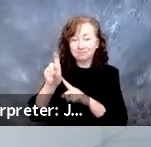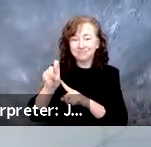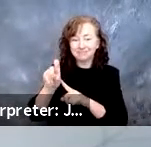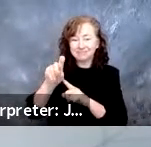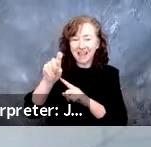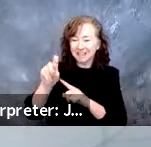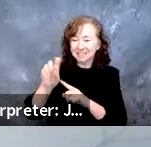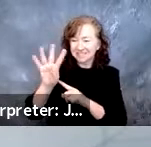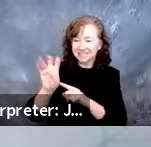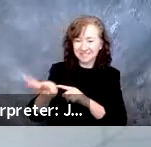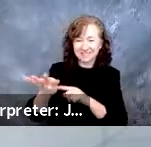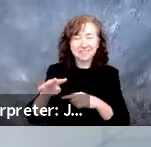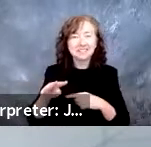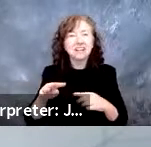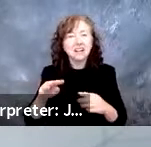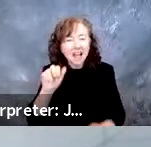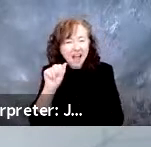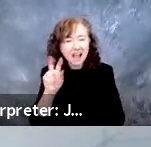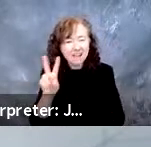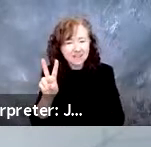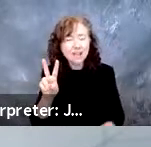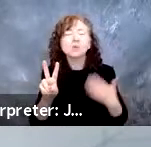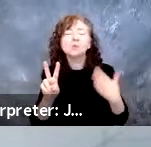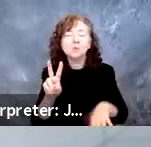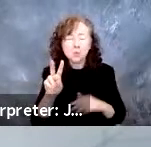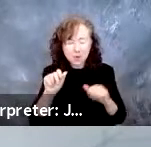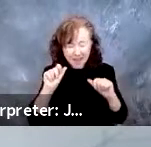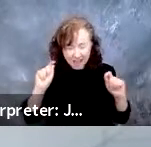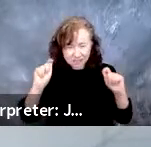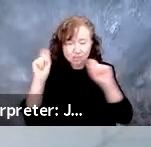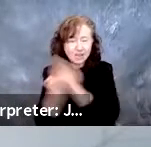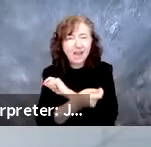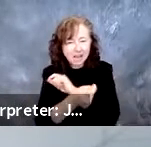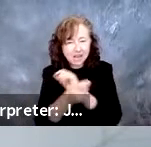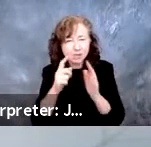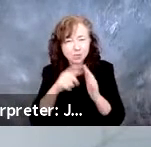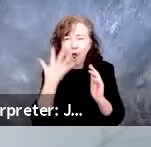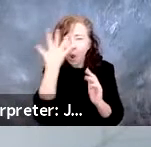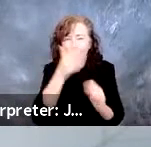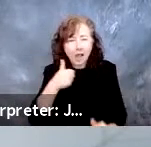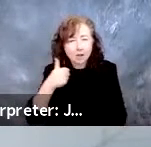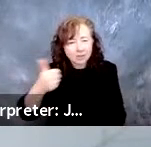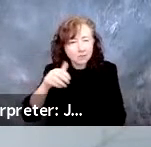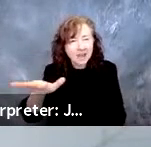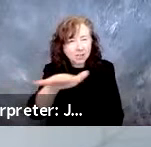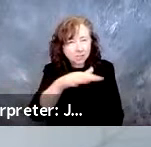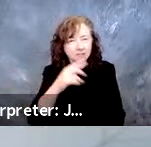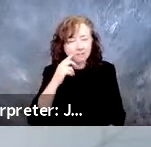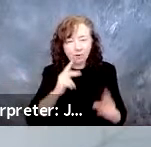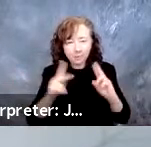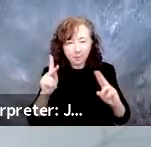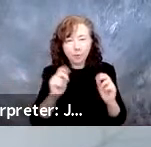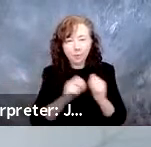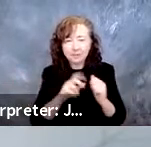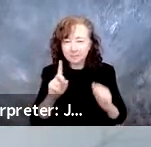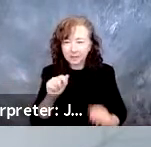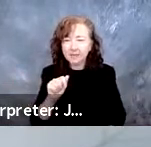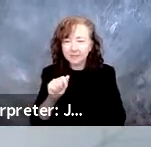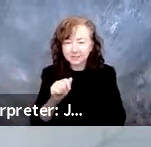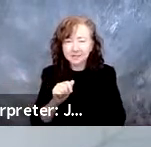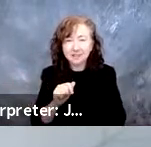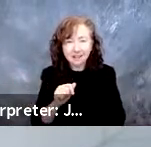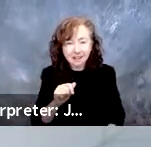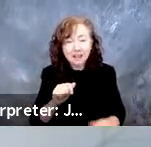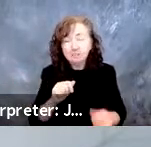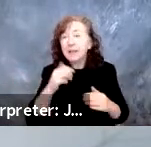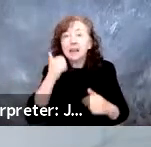said that autonomous vehicles have the chance to really change transportation for the disabled. It has the potential to make every day transportation